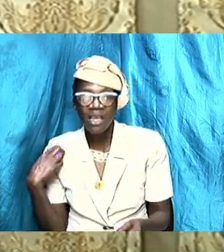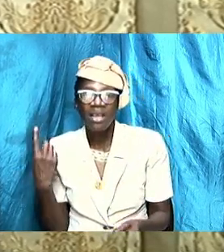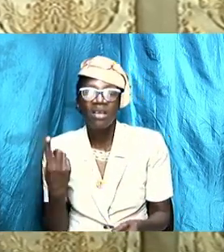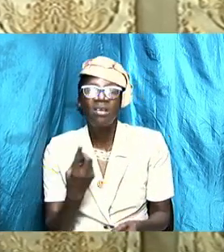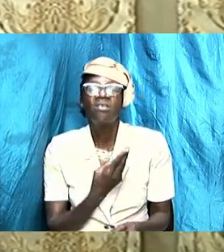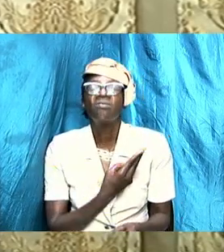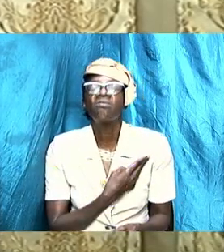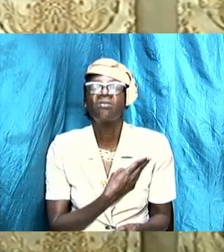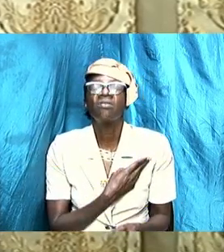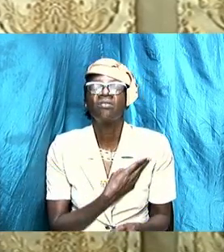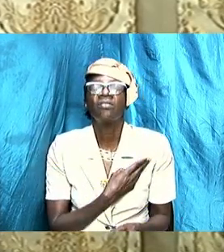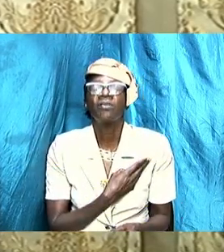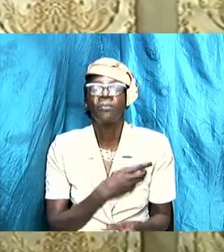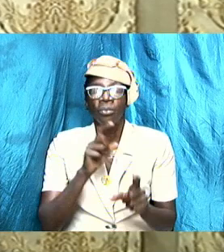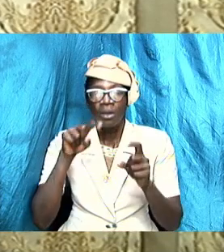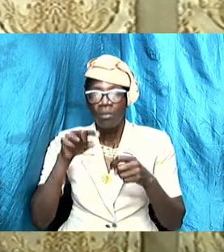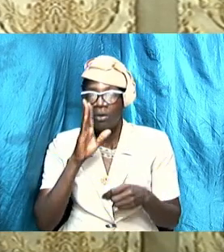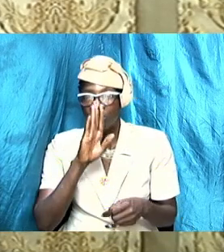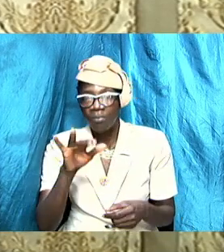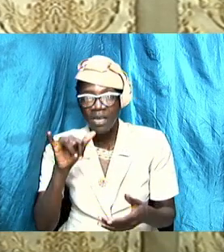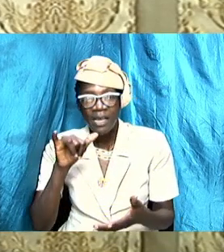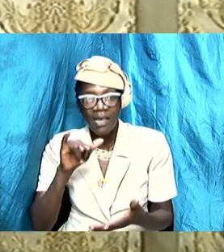must be that